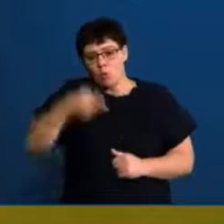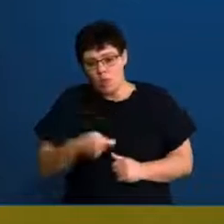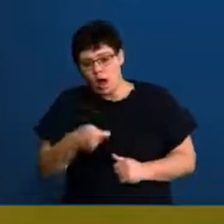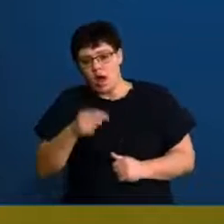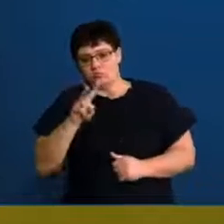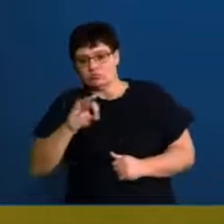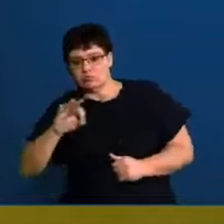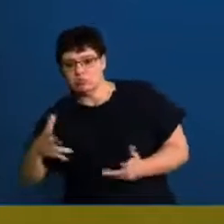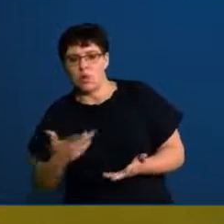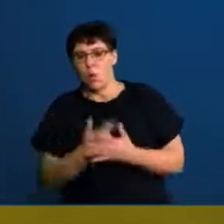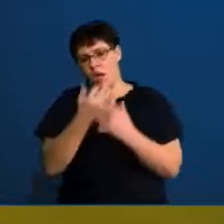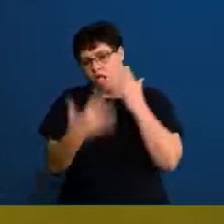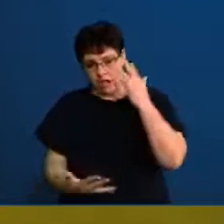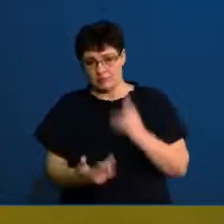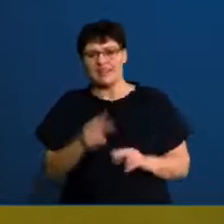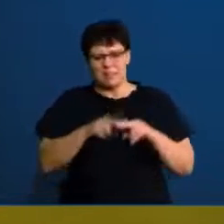more in our session today.